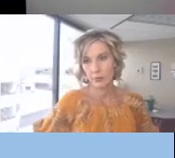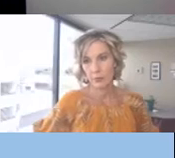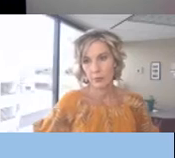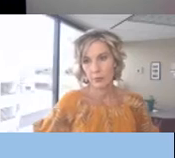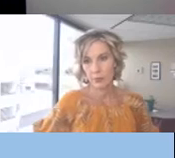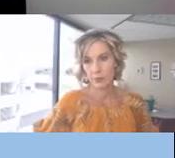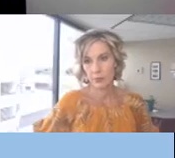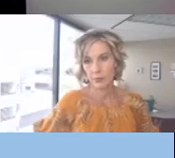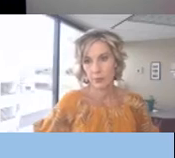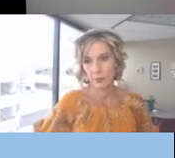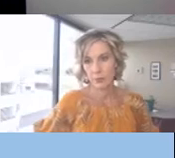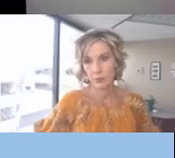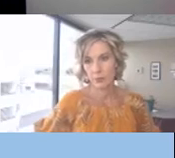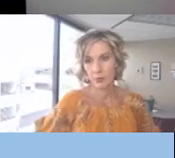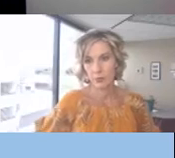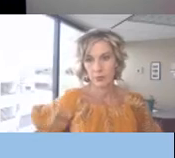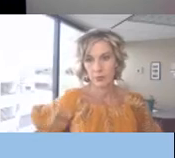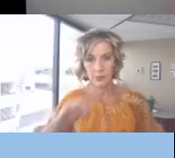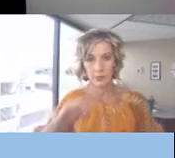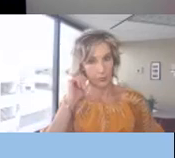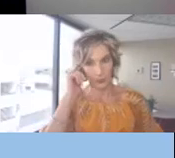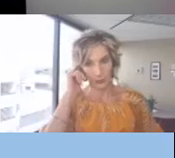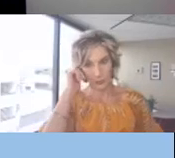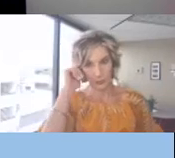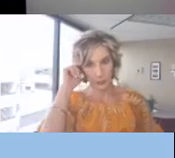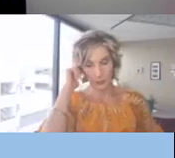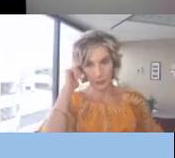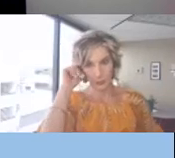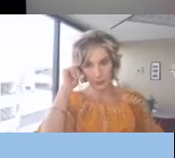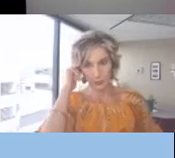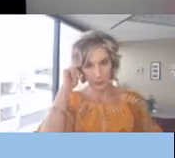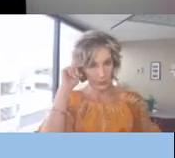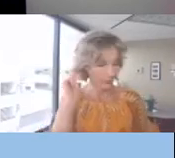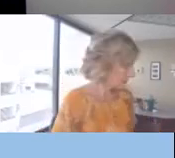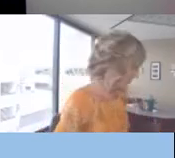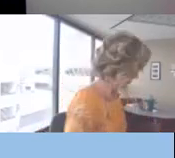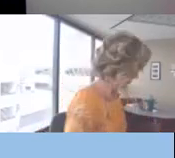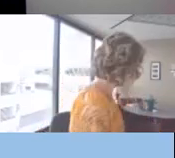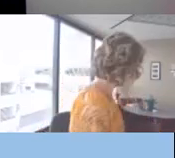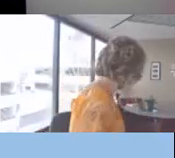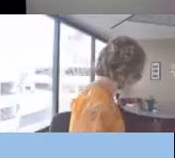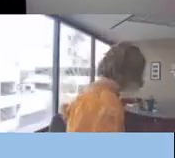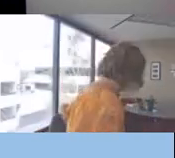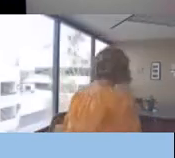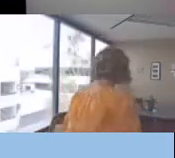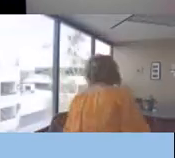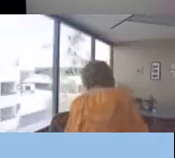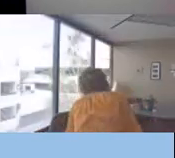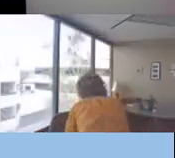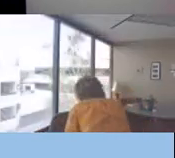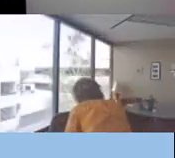everybody has the ability to uh view and close their own screen of viewing those poll results